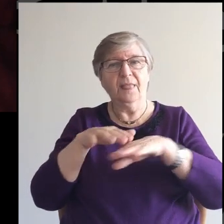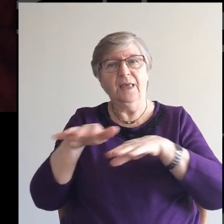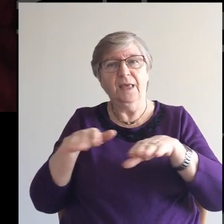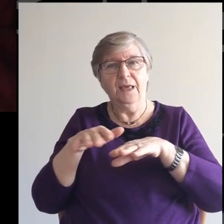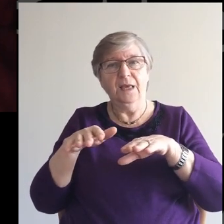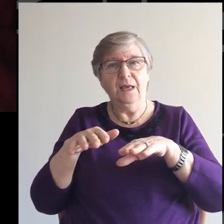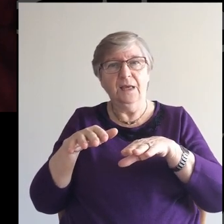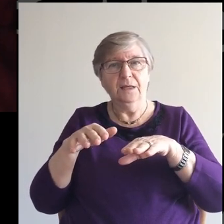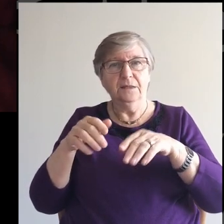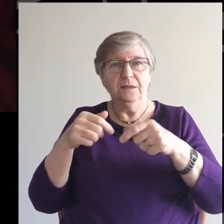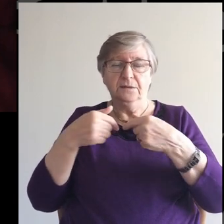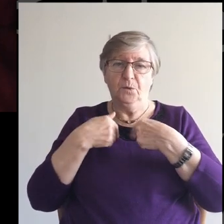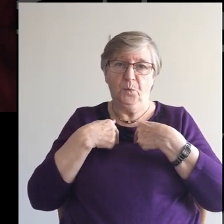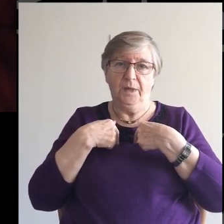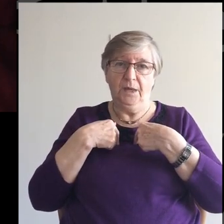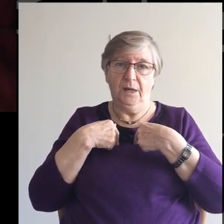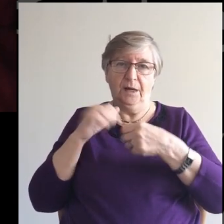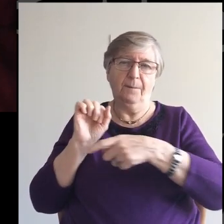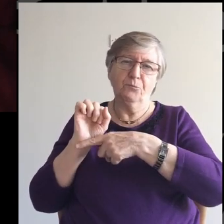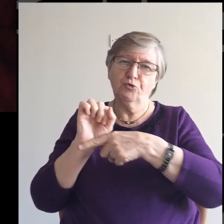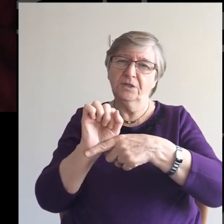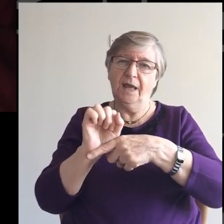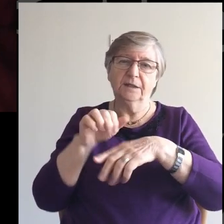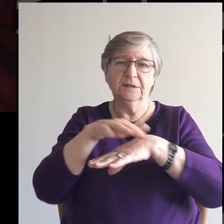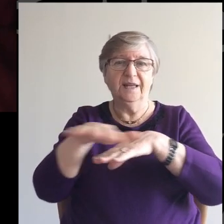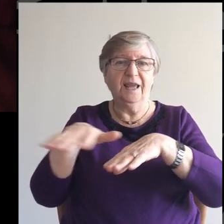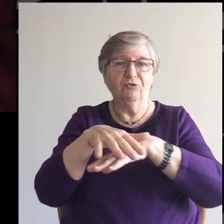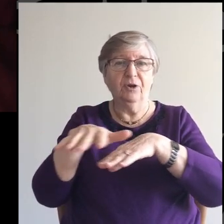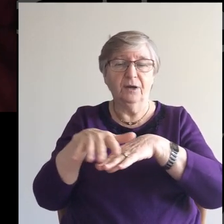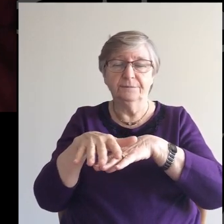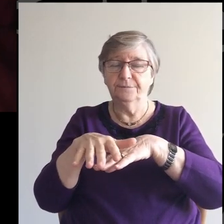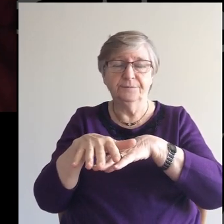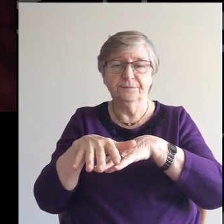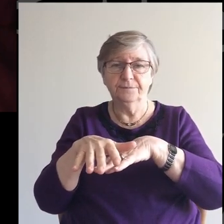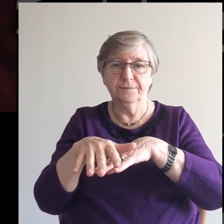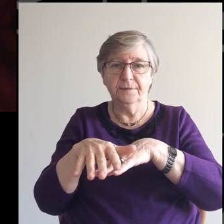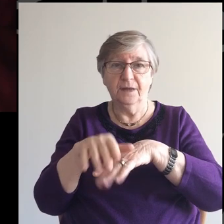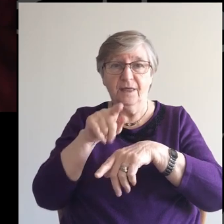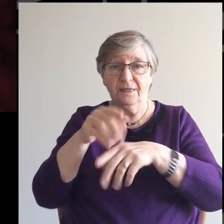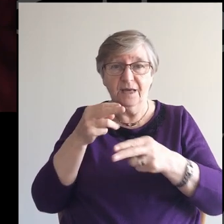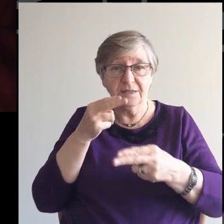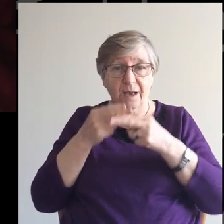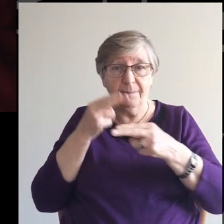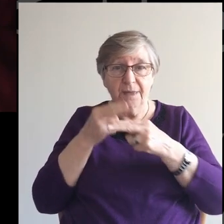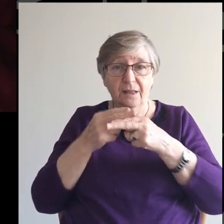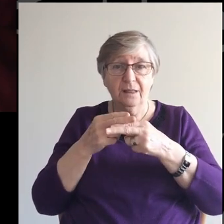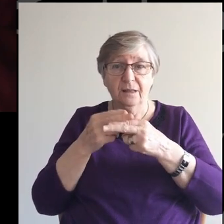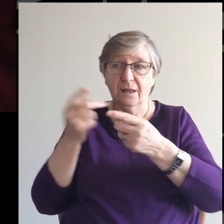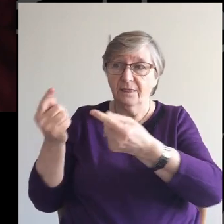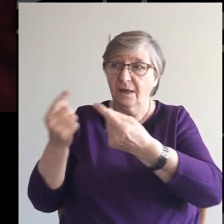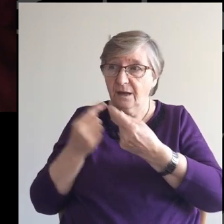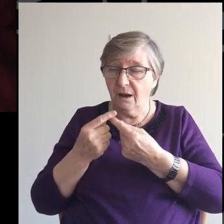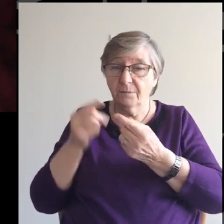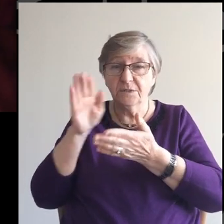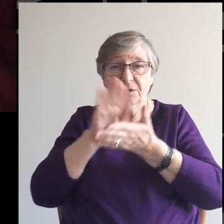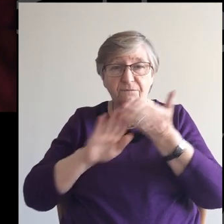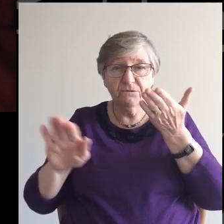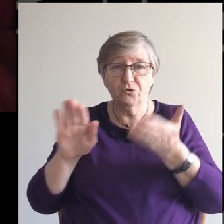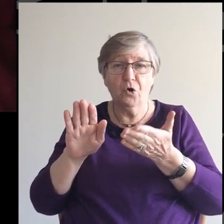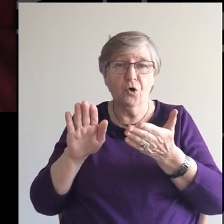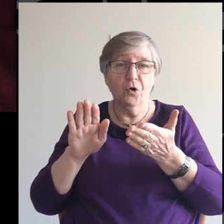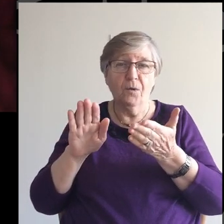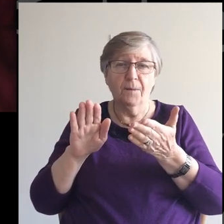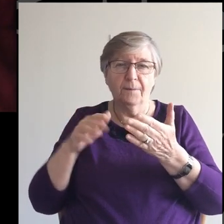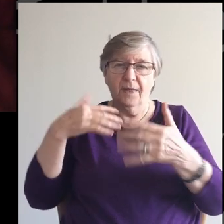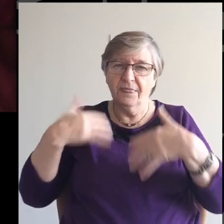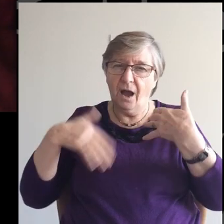Because we are in some Protected state But rather as a meal That comes Out of And reaches right